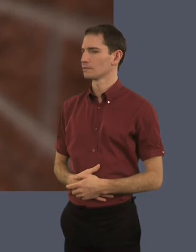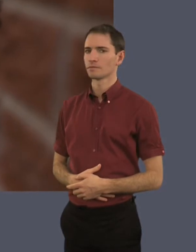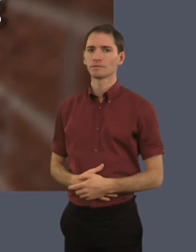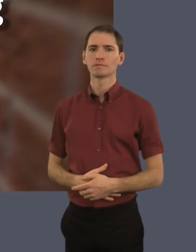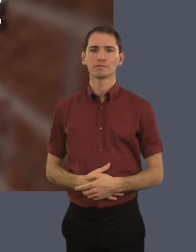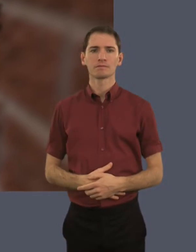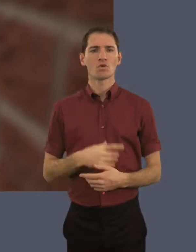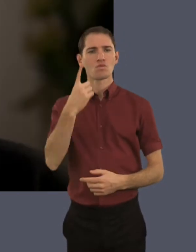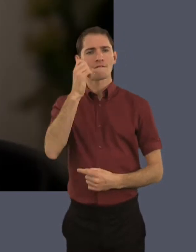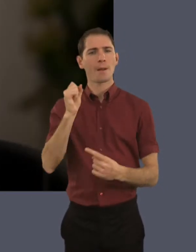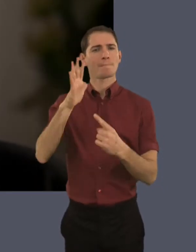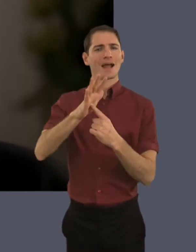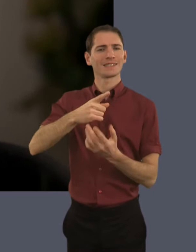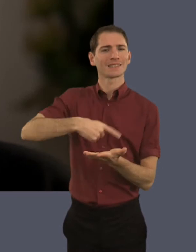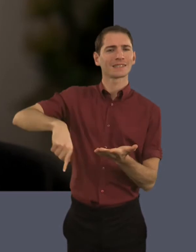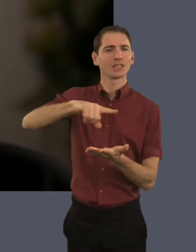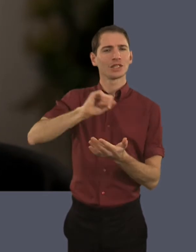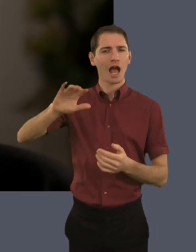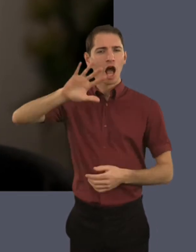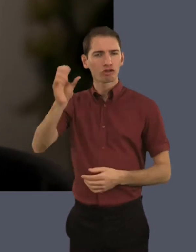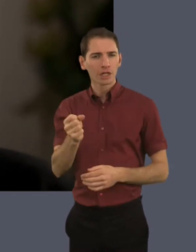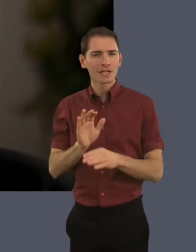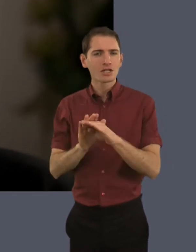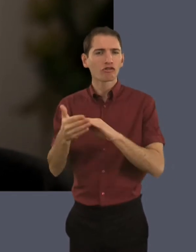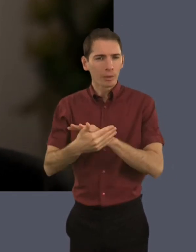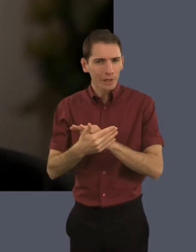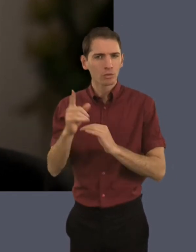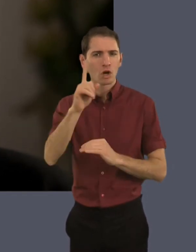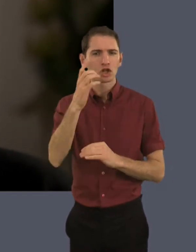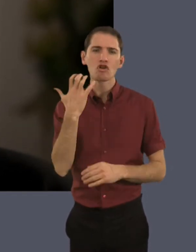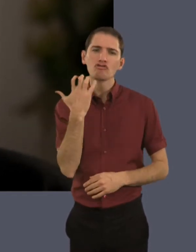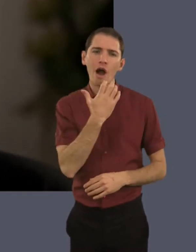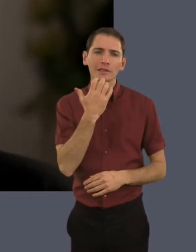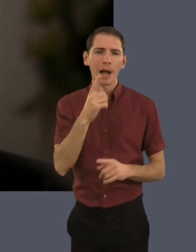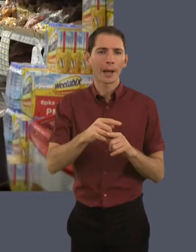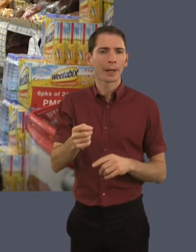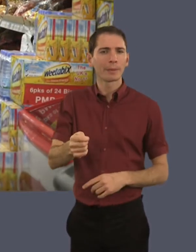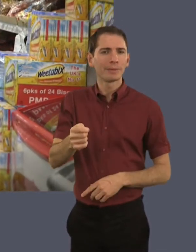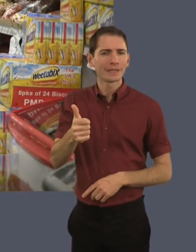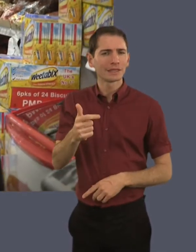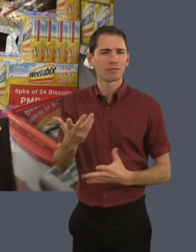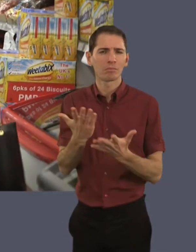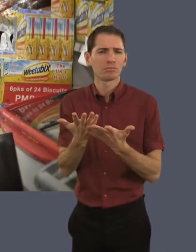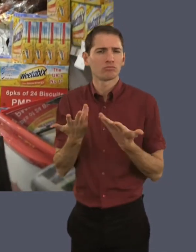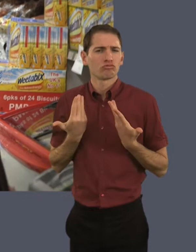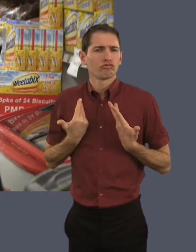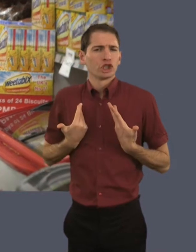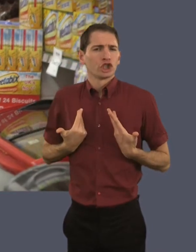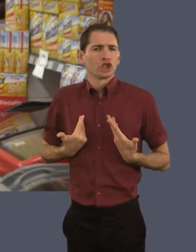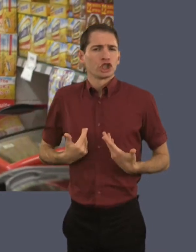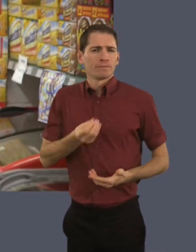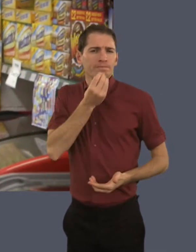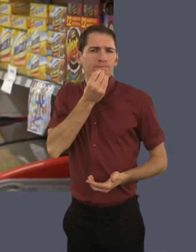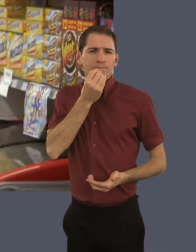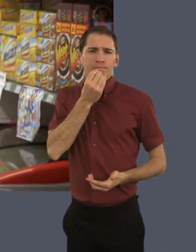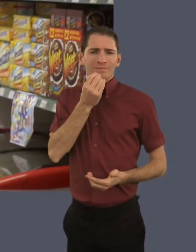One of our main dishes that we have in the African-Caribbean culture is rice